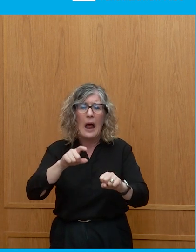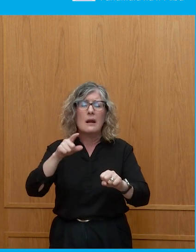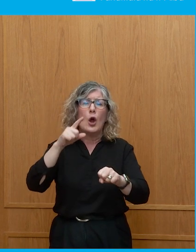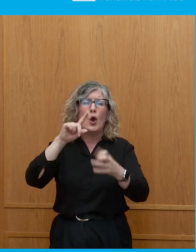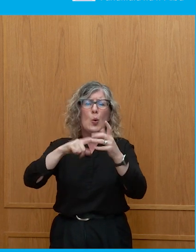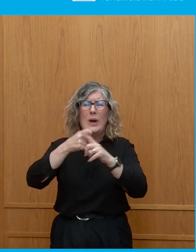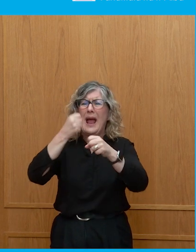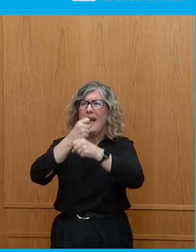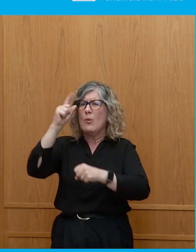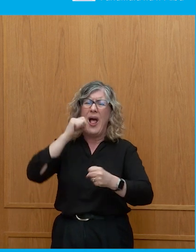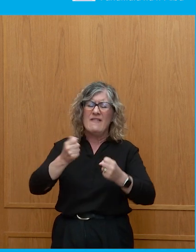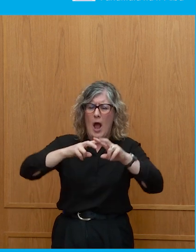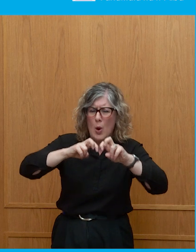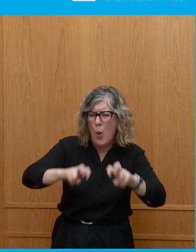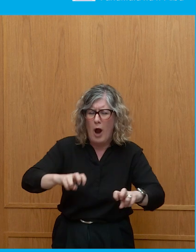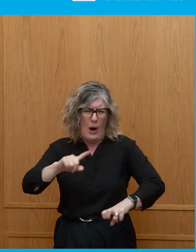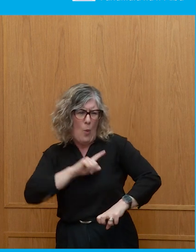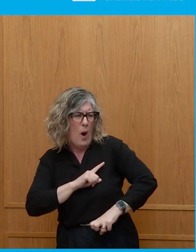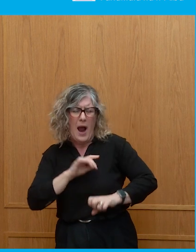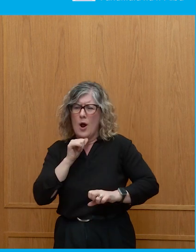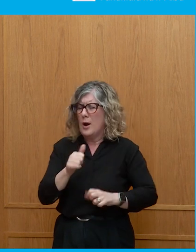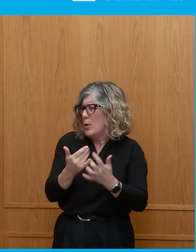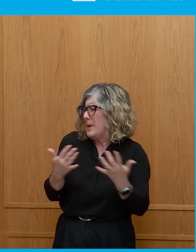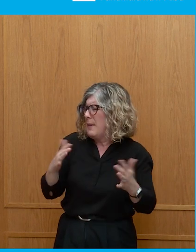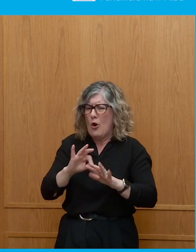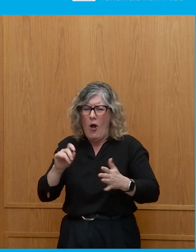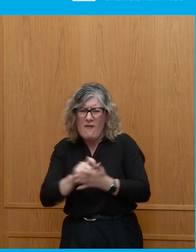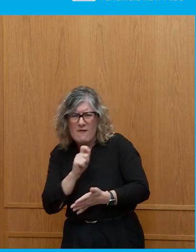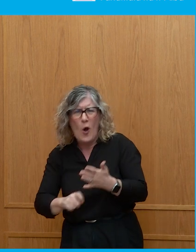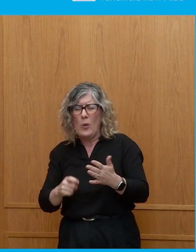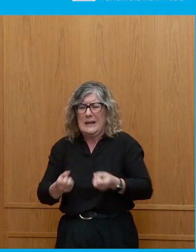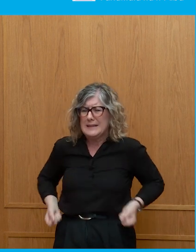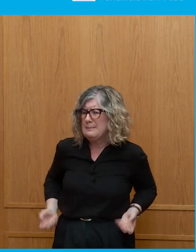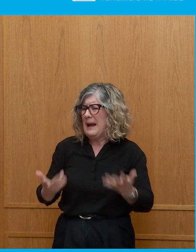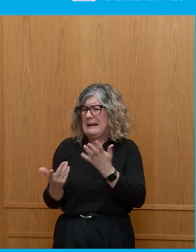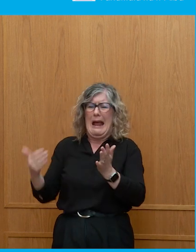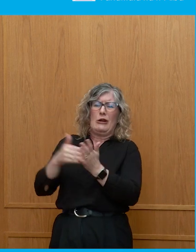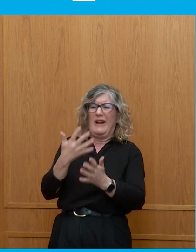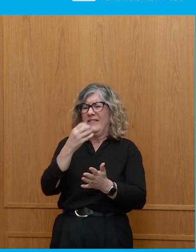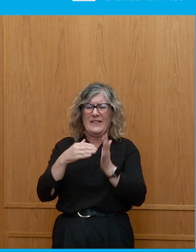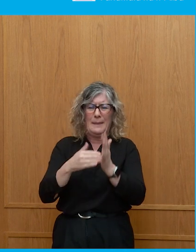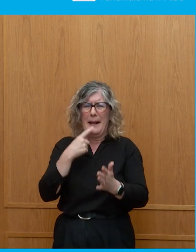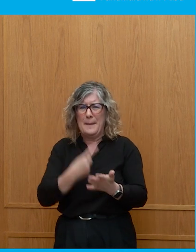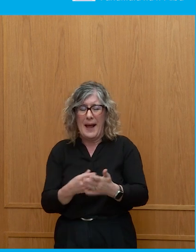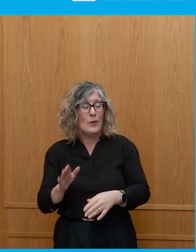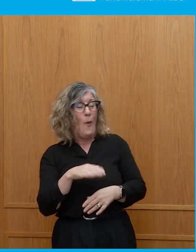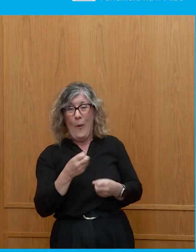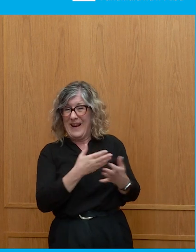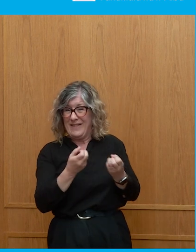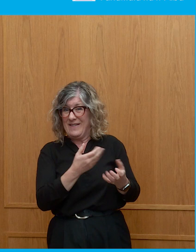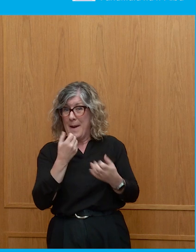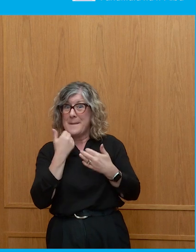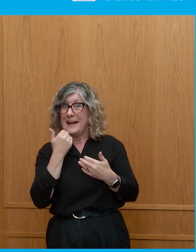national inquiry into why this all hadn't worked. That would be another 150 million pounds. You're giving Mark ideas. Yeah. At